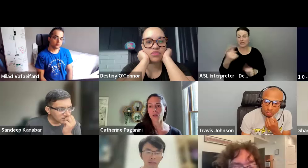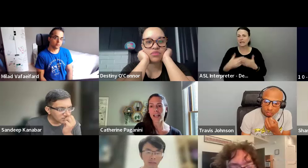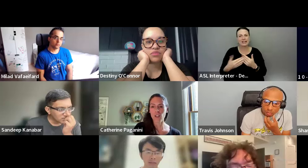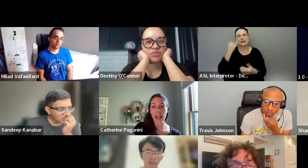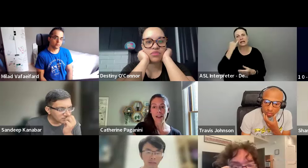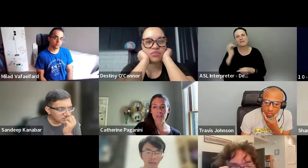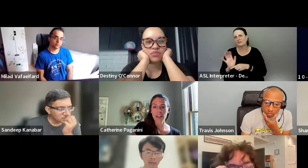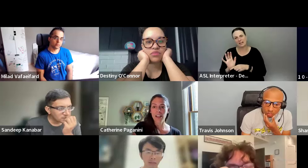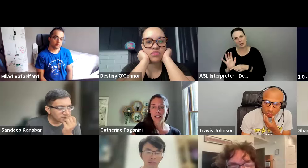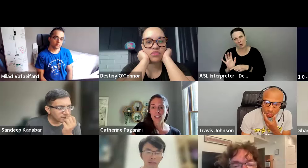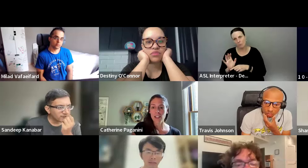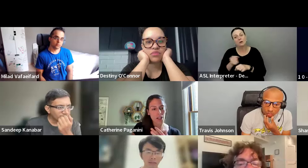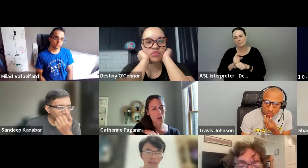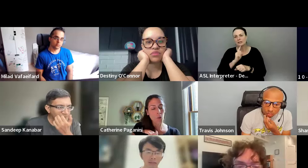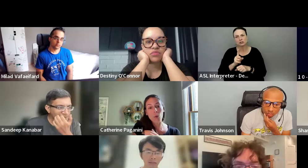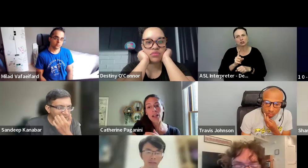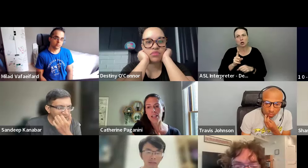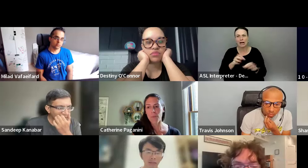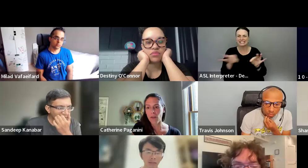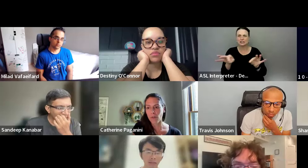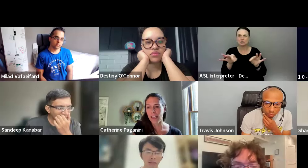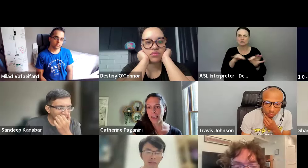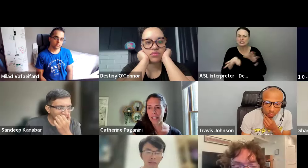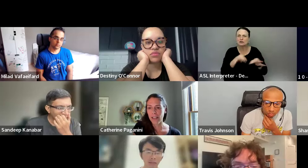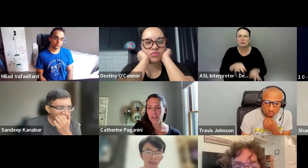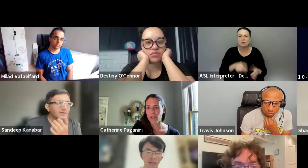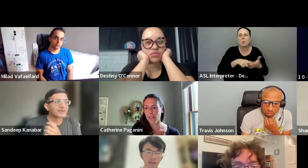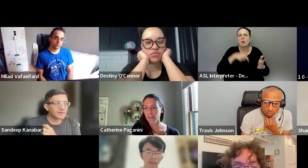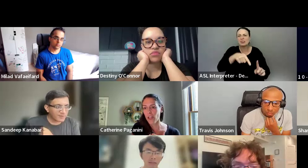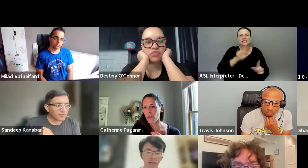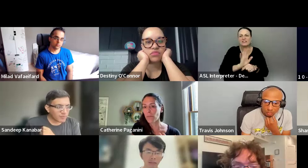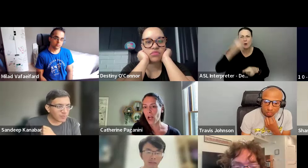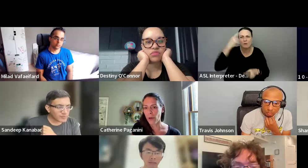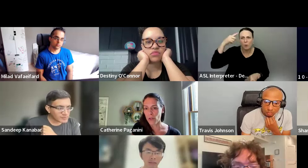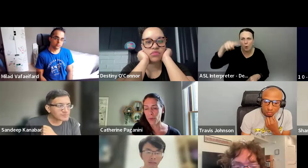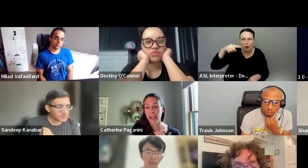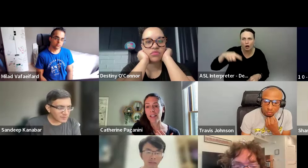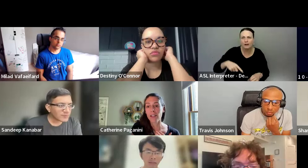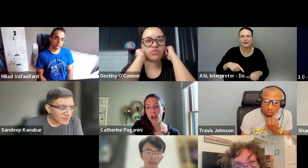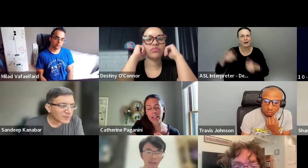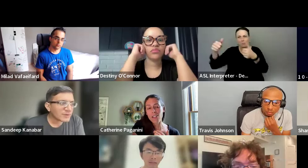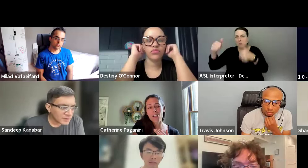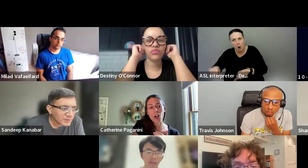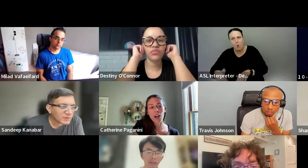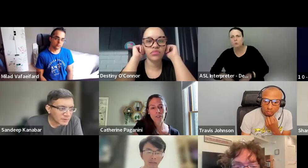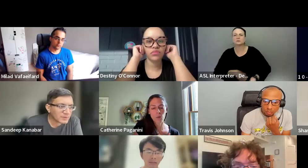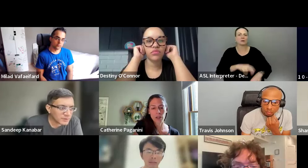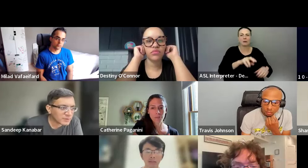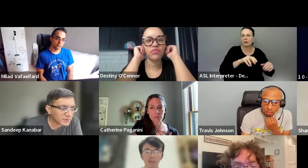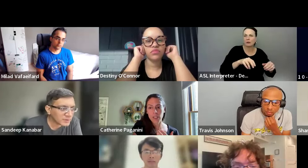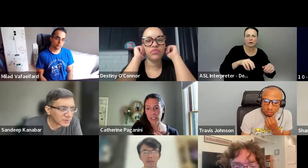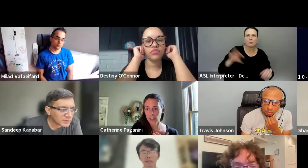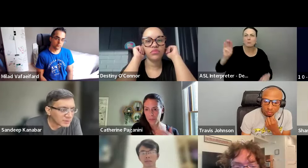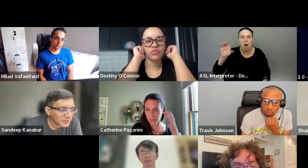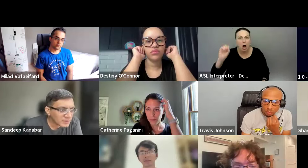it's a video, make sure that you have a description, like what, what is it about? Right. Like even if it's a video or a blog post, provide a little context because not